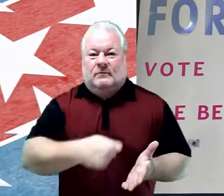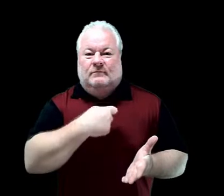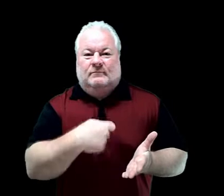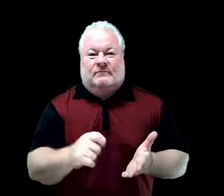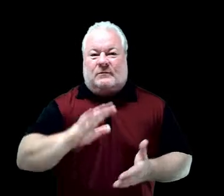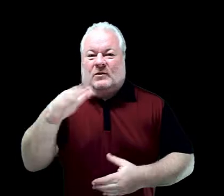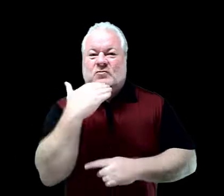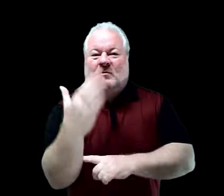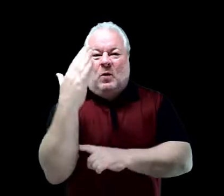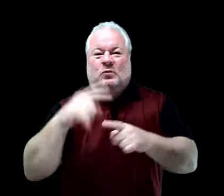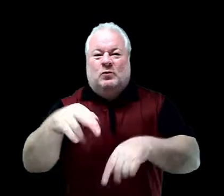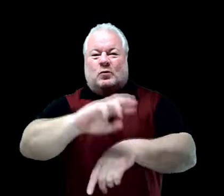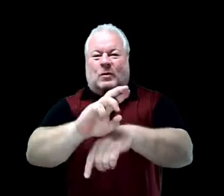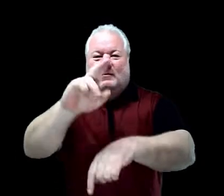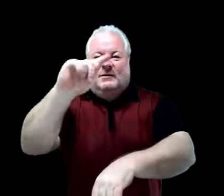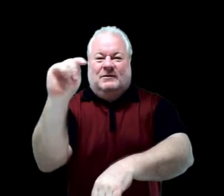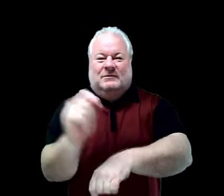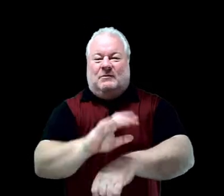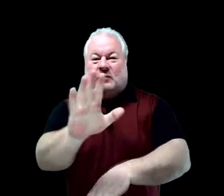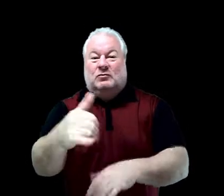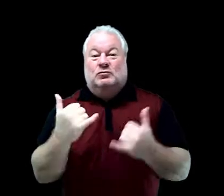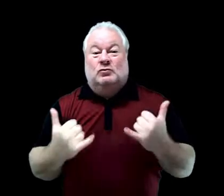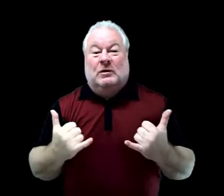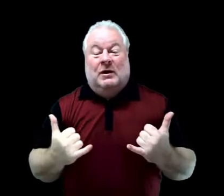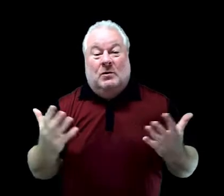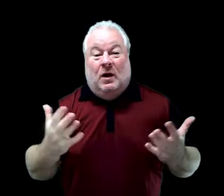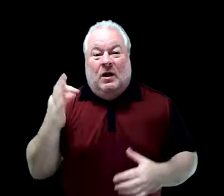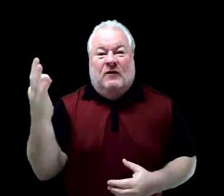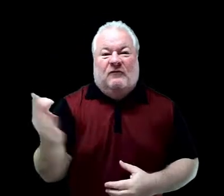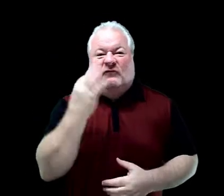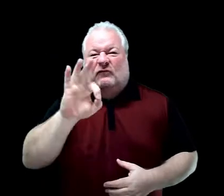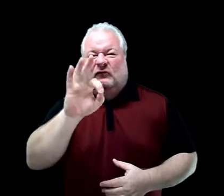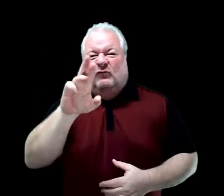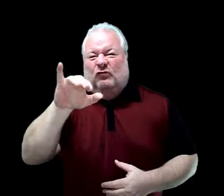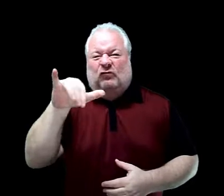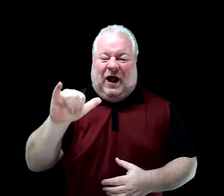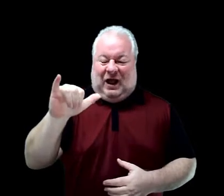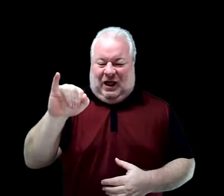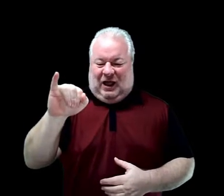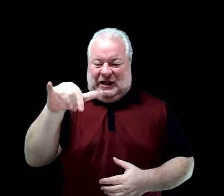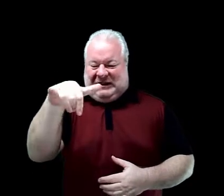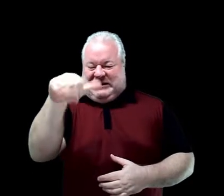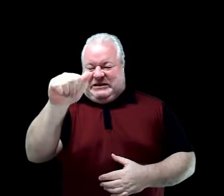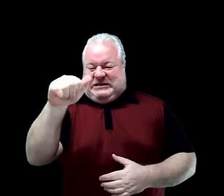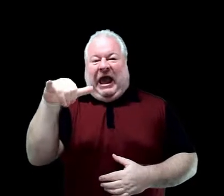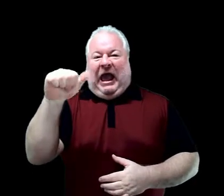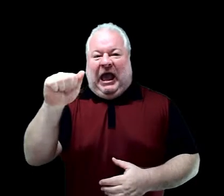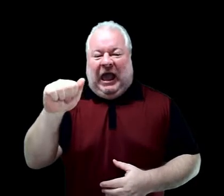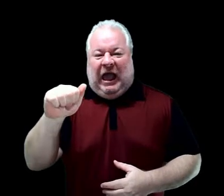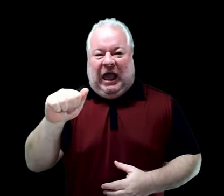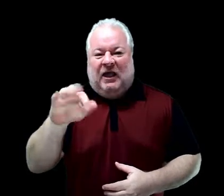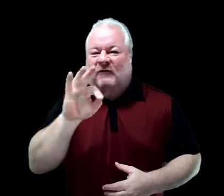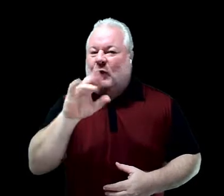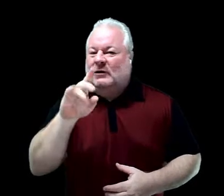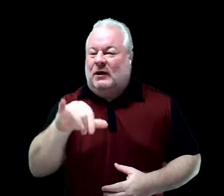Good morning, Raymond Temple. Today is Friday, October